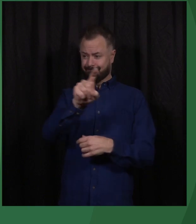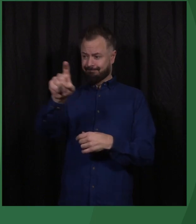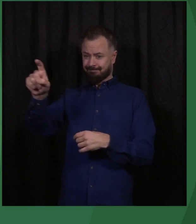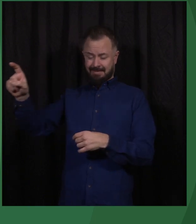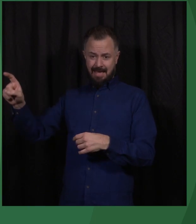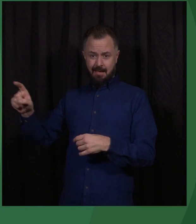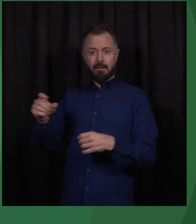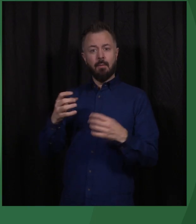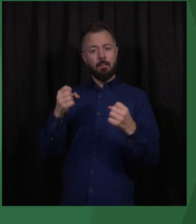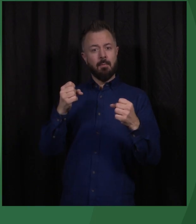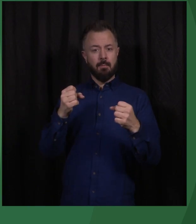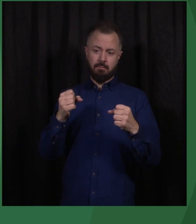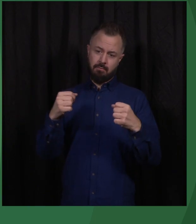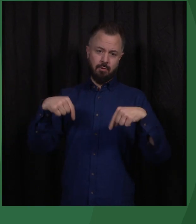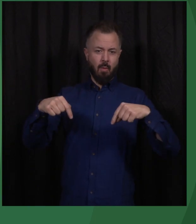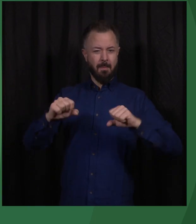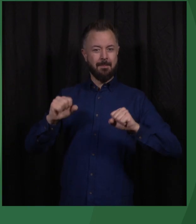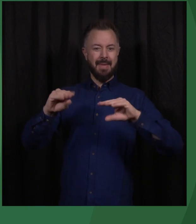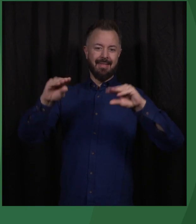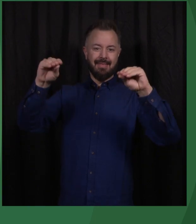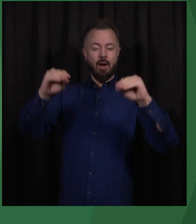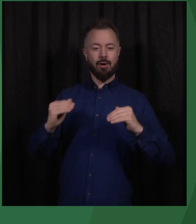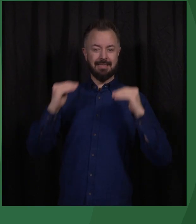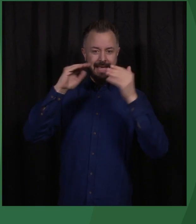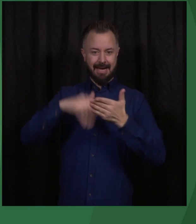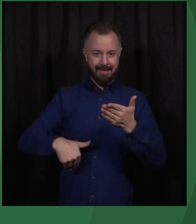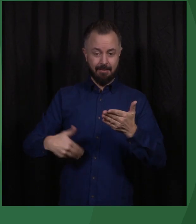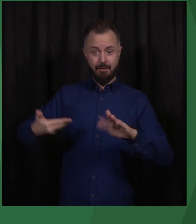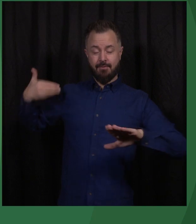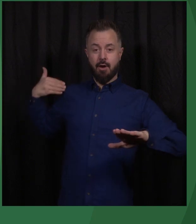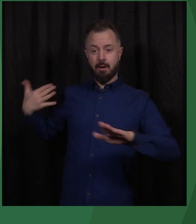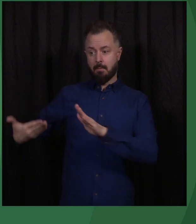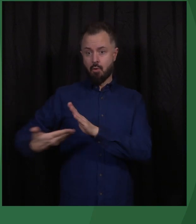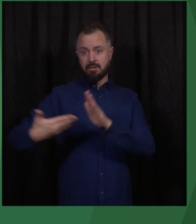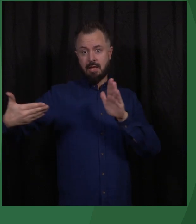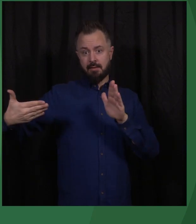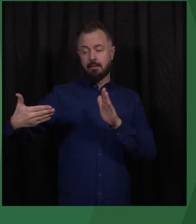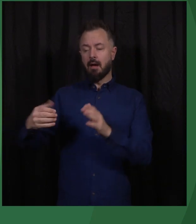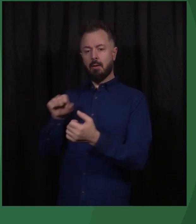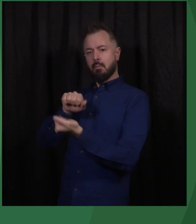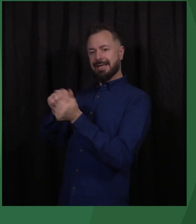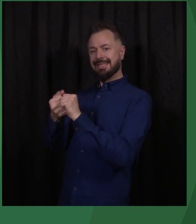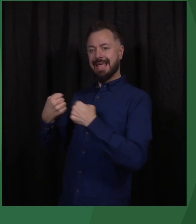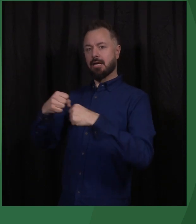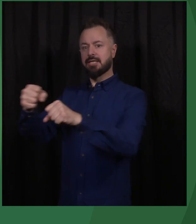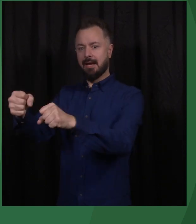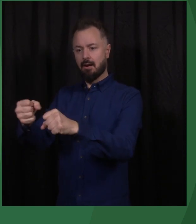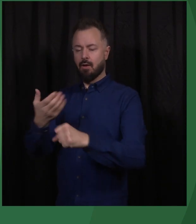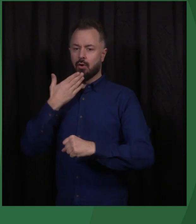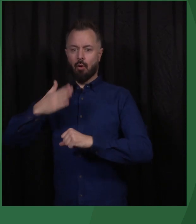better organized than ever. The opposition is politically engaged, well-funded,